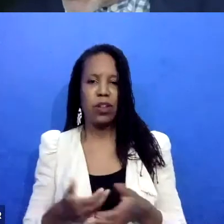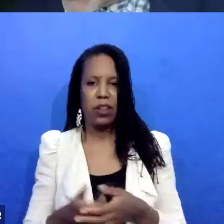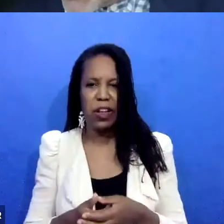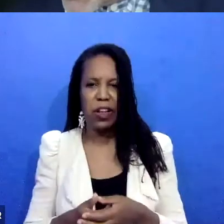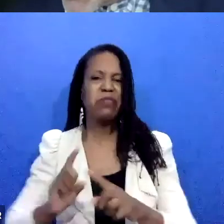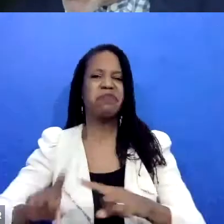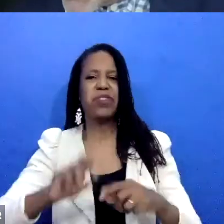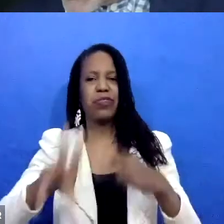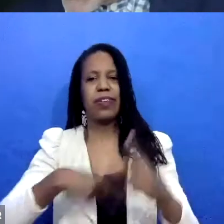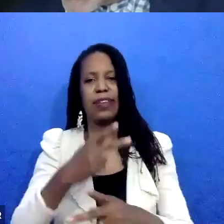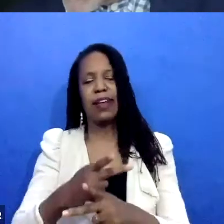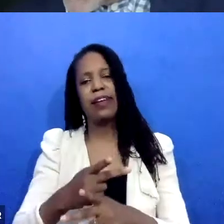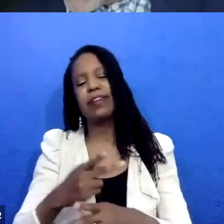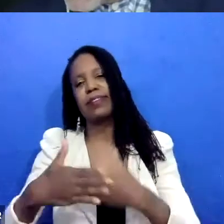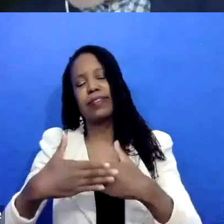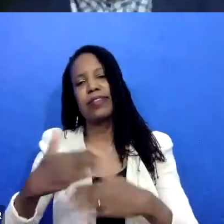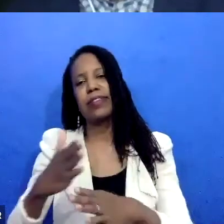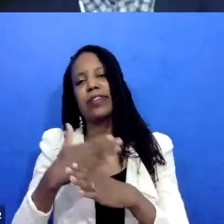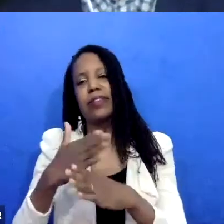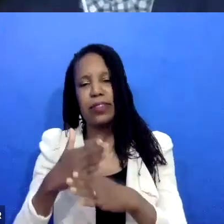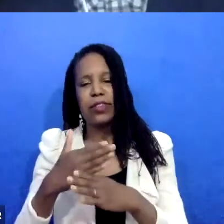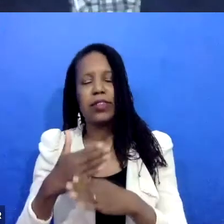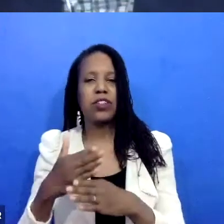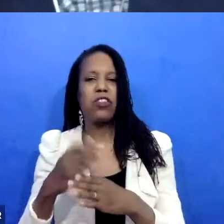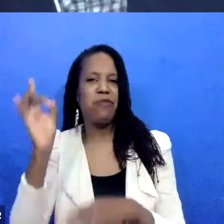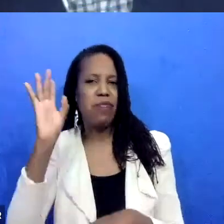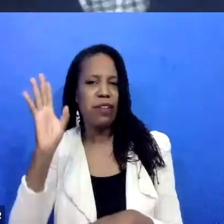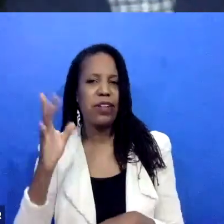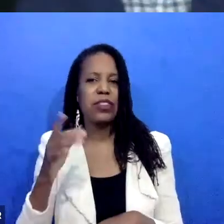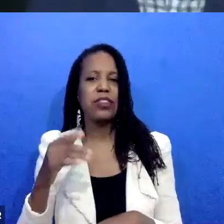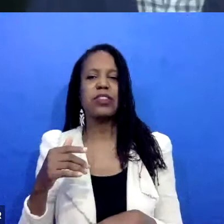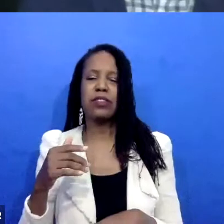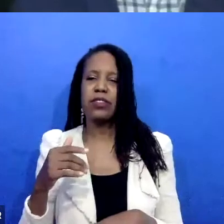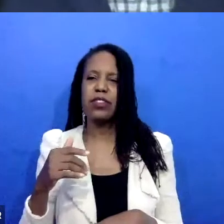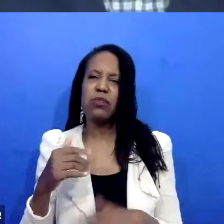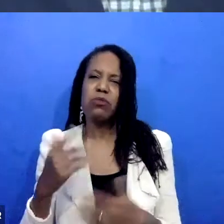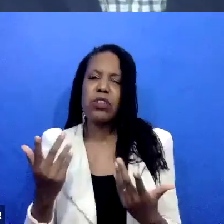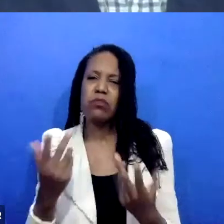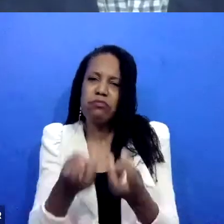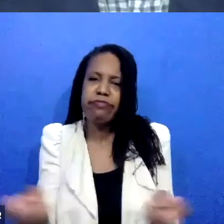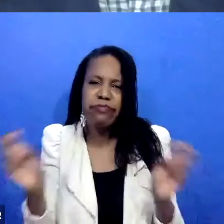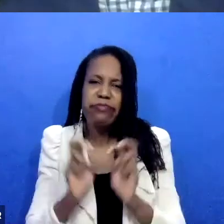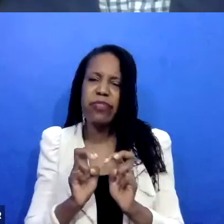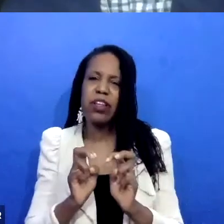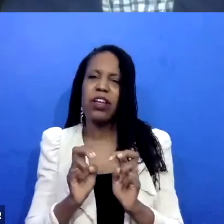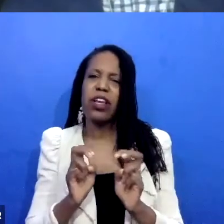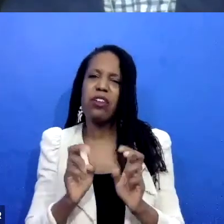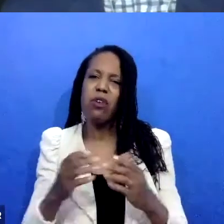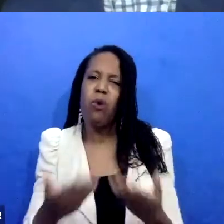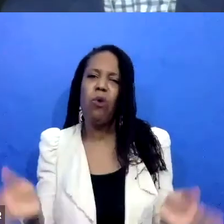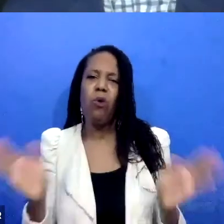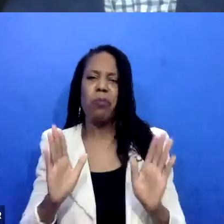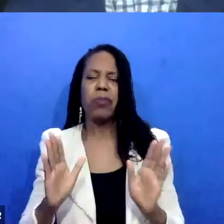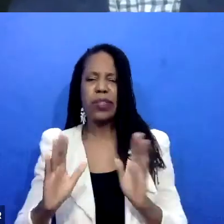sexual violence to ask them questions about what would a restorative justice approach to the difficulties